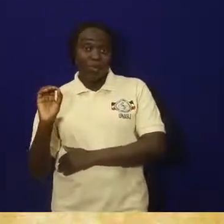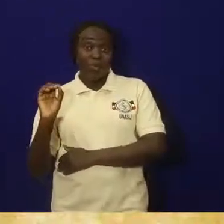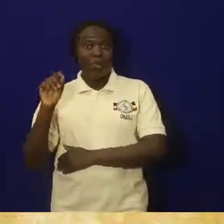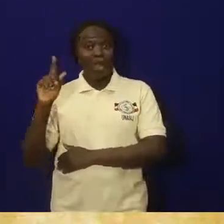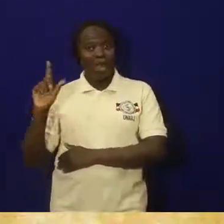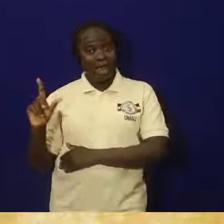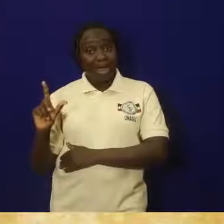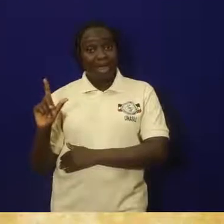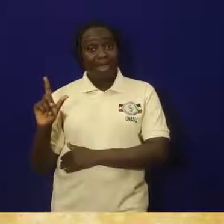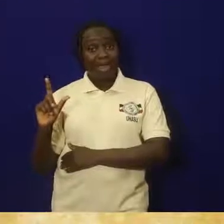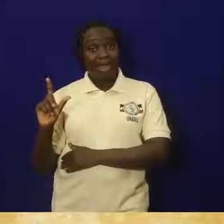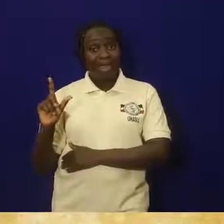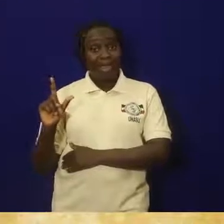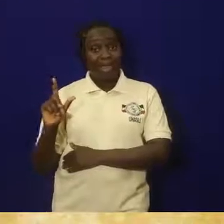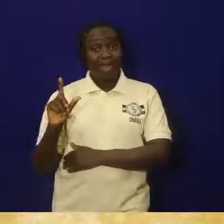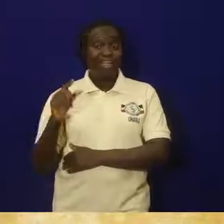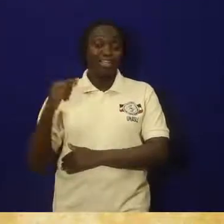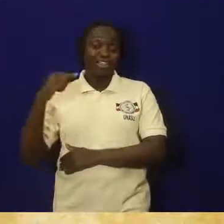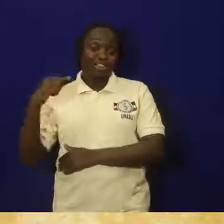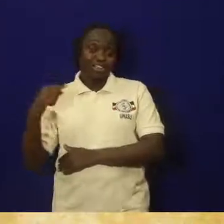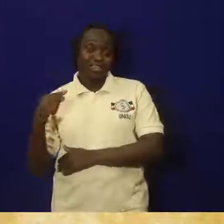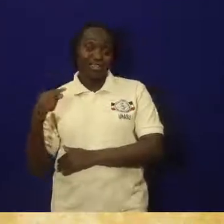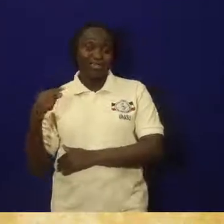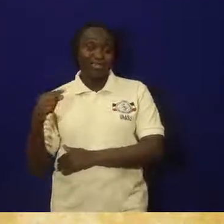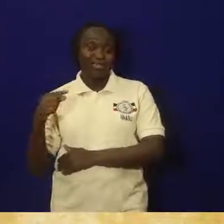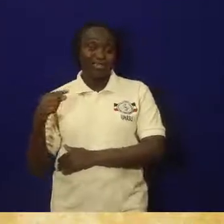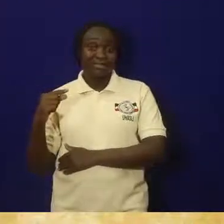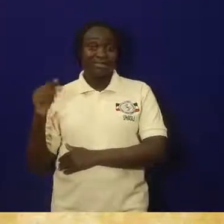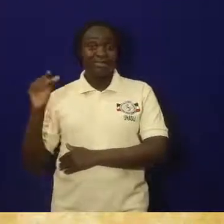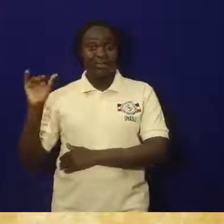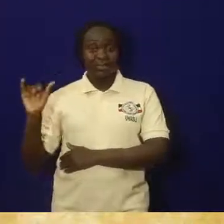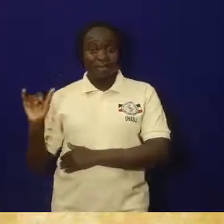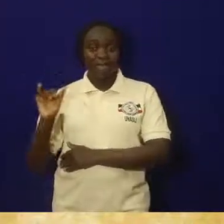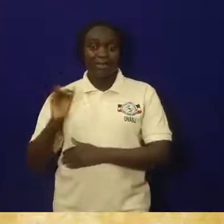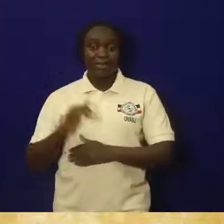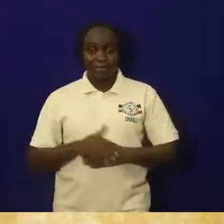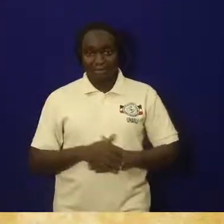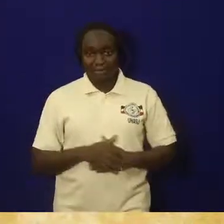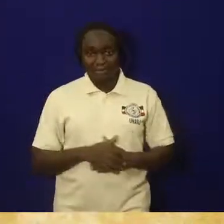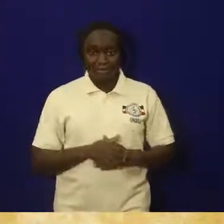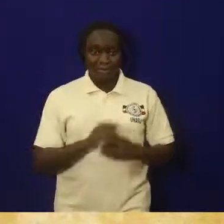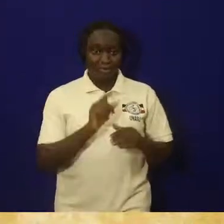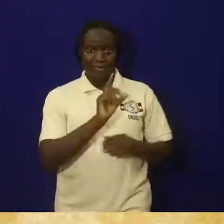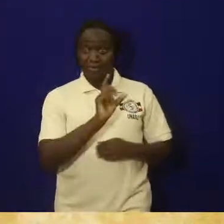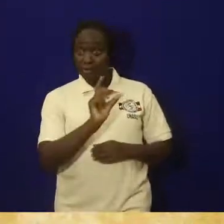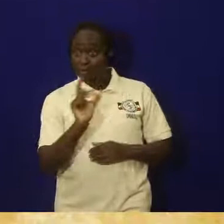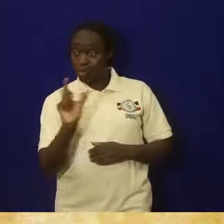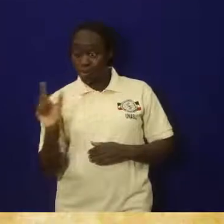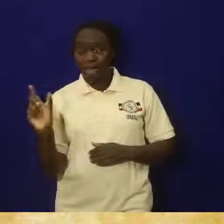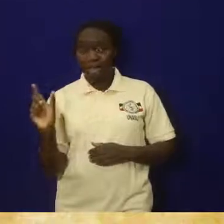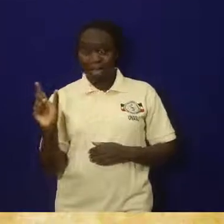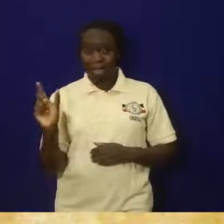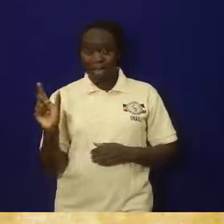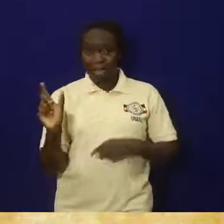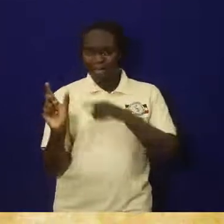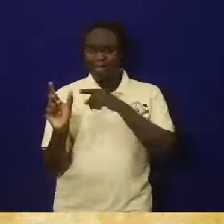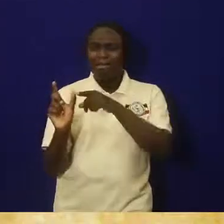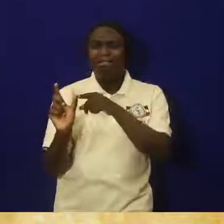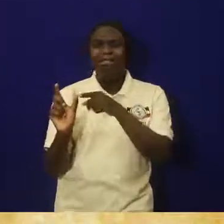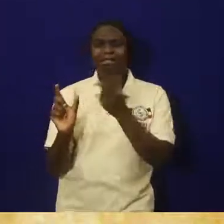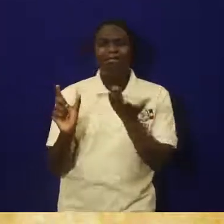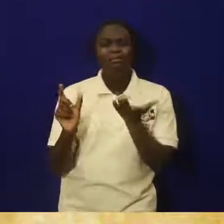-L-G-Y. Akioroje.